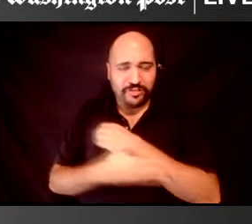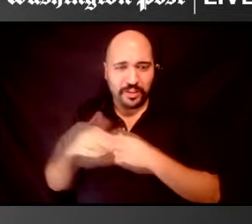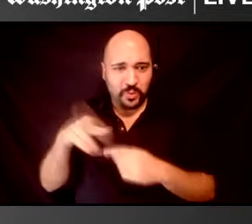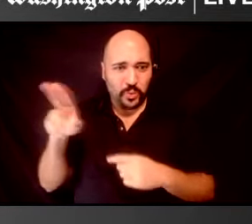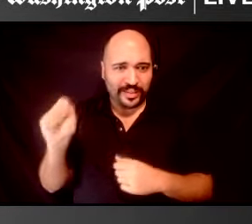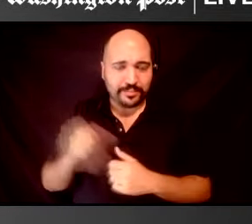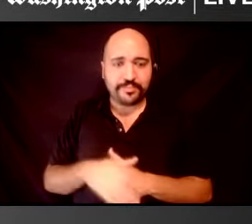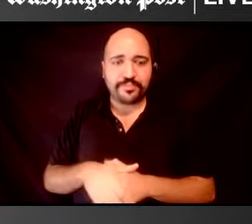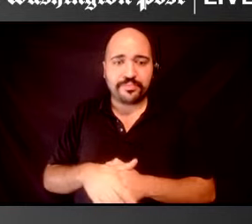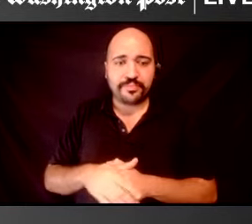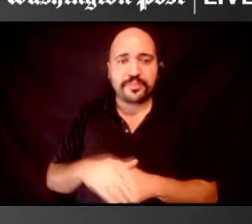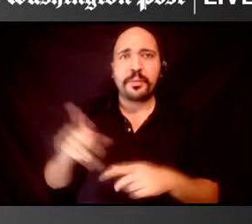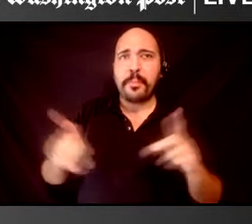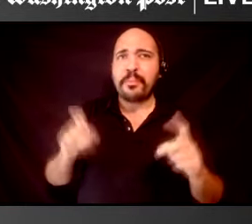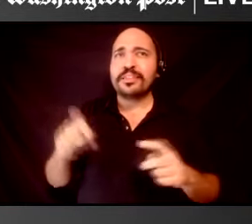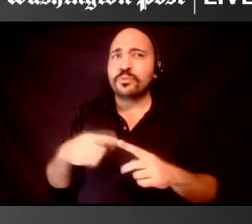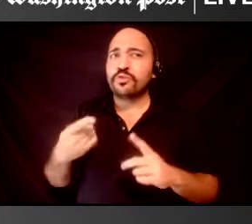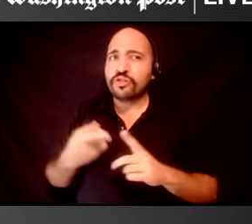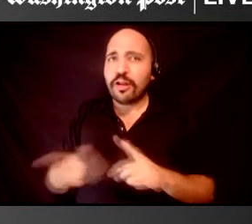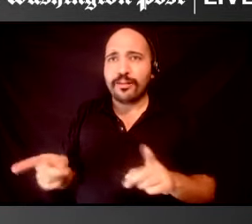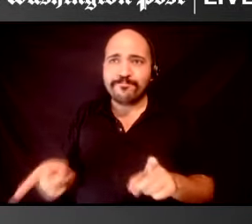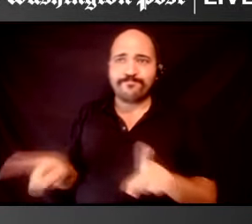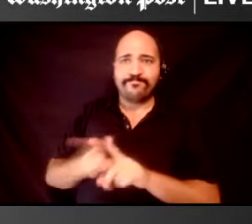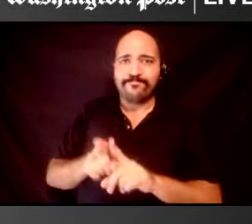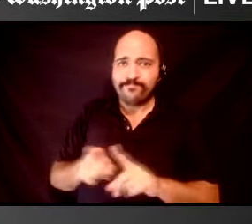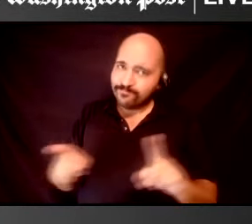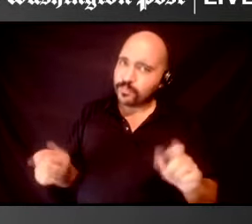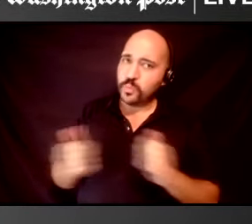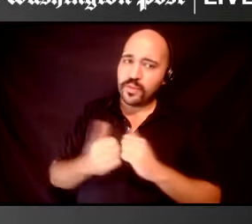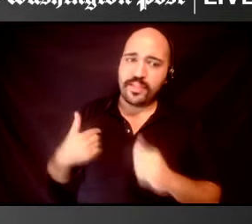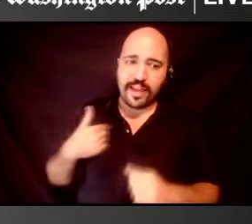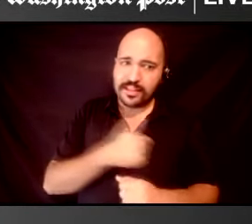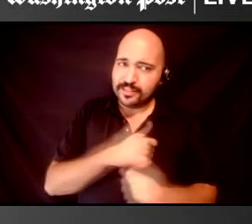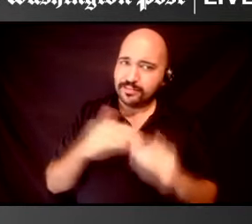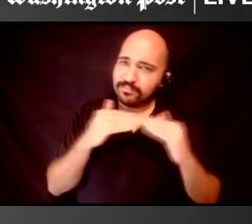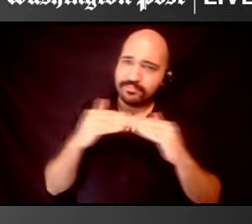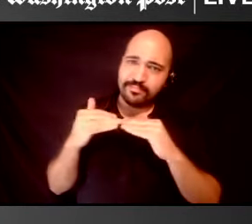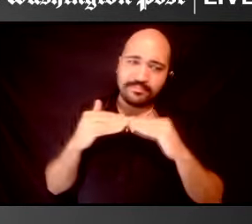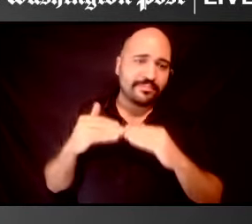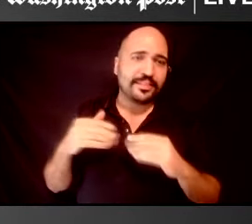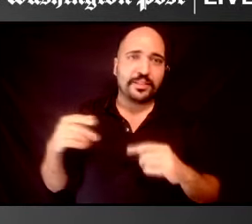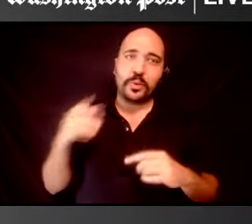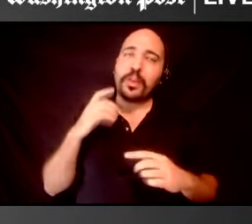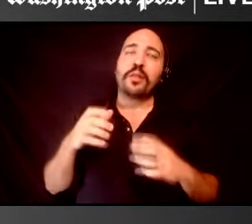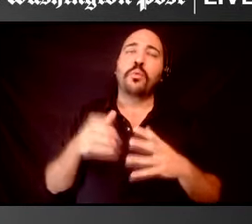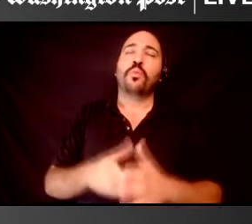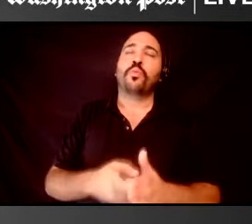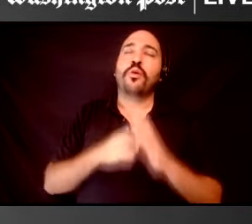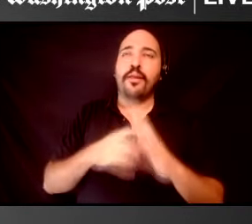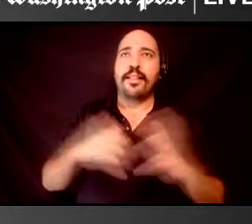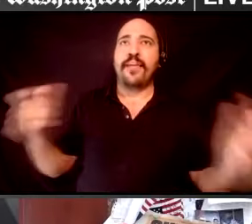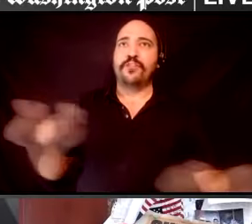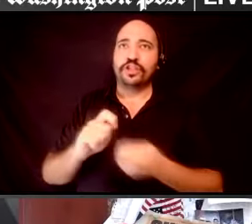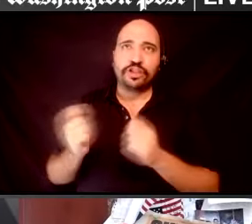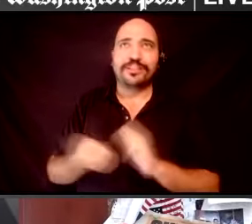know, people need to start standing by us and, and that's going to take a lot of change within just larger society.